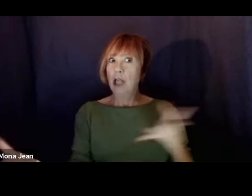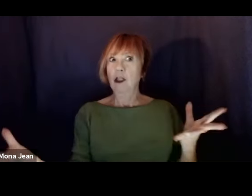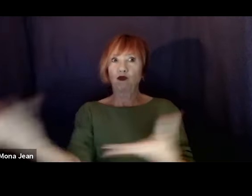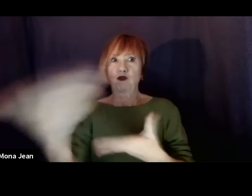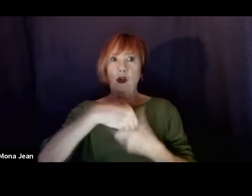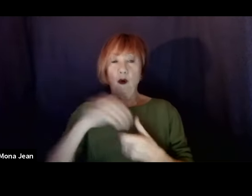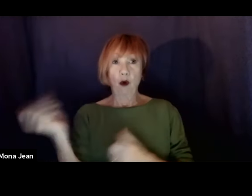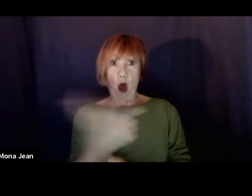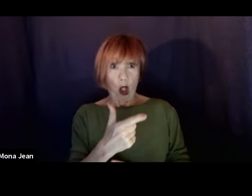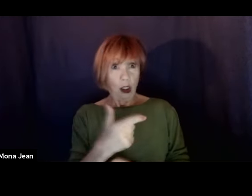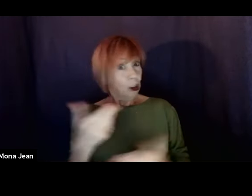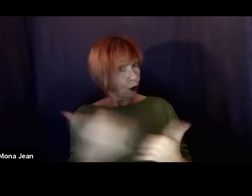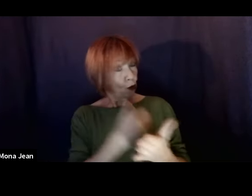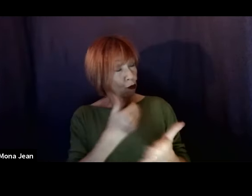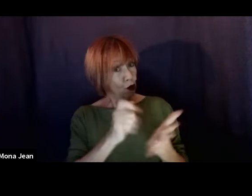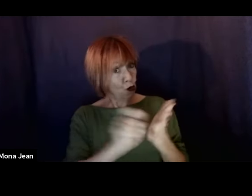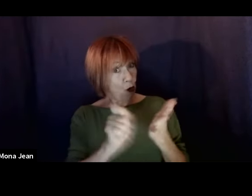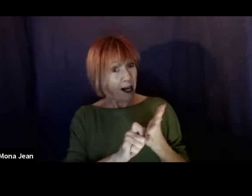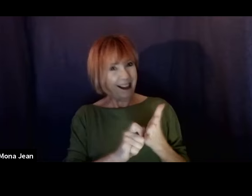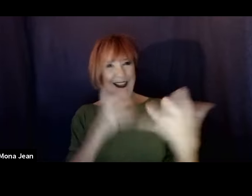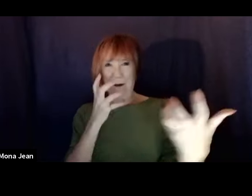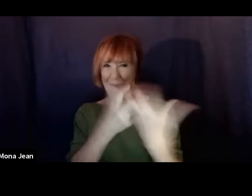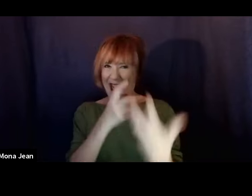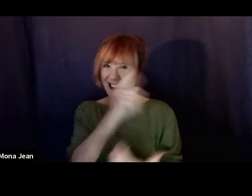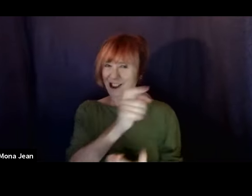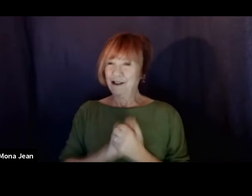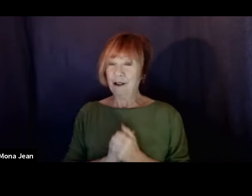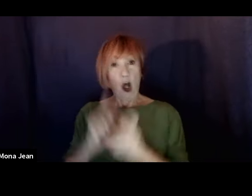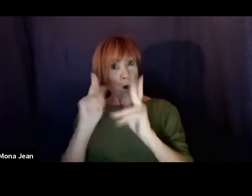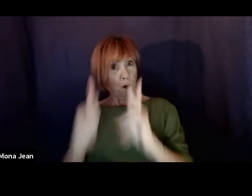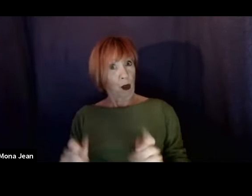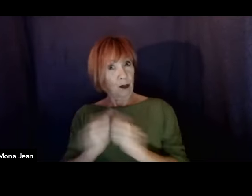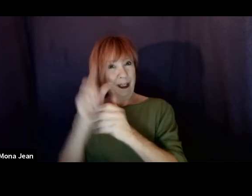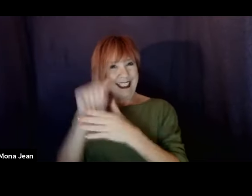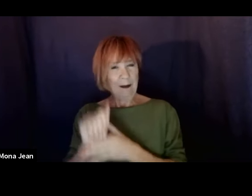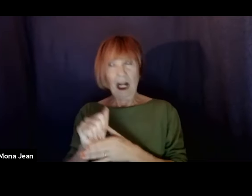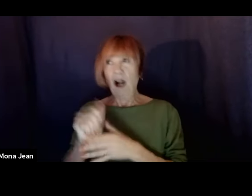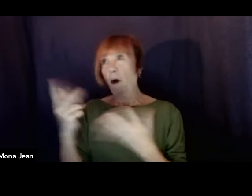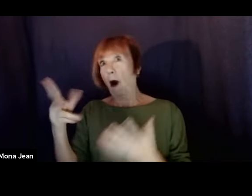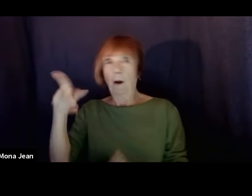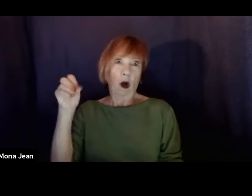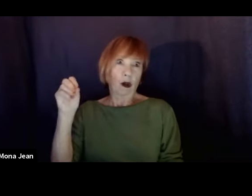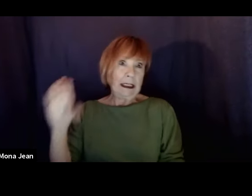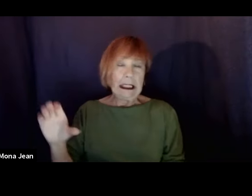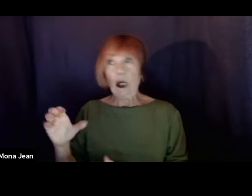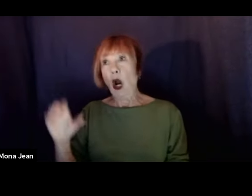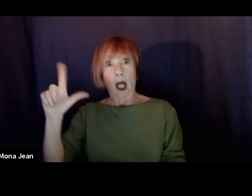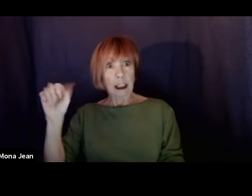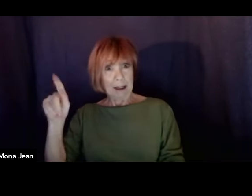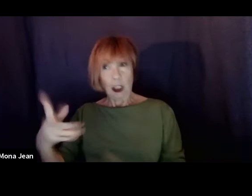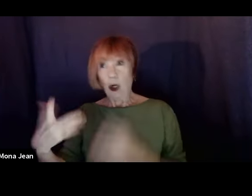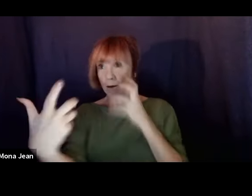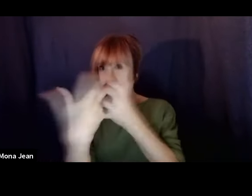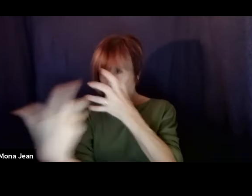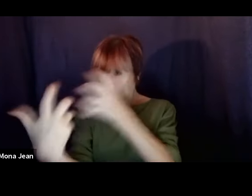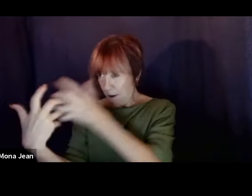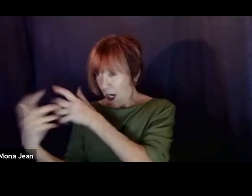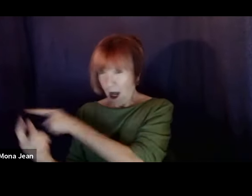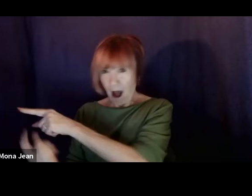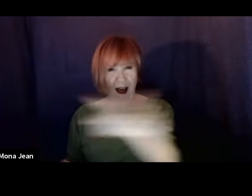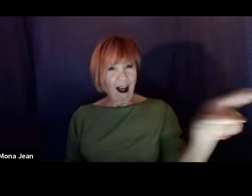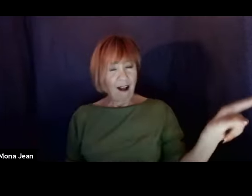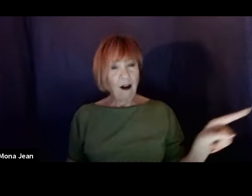show is for you. If you're a person with a disability or of color or LGBTQ, this show is for you. Or